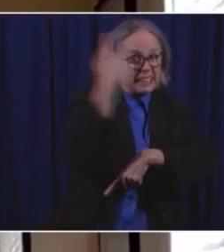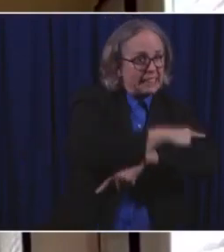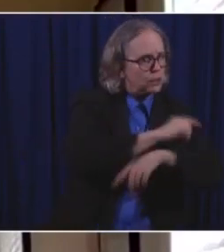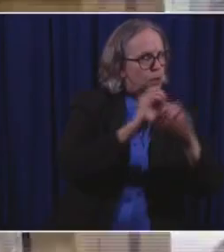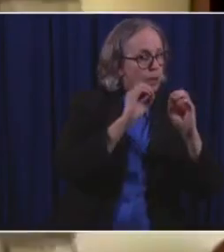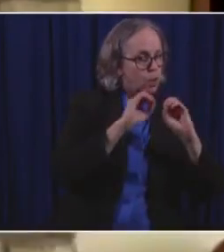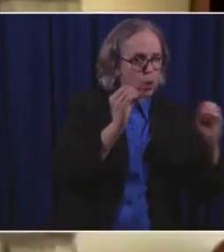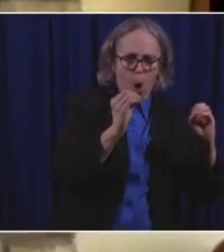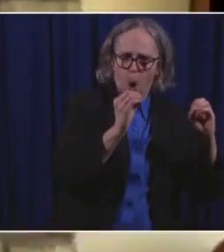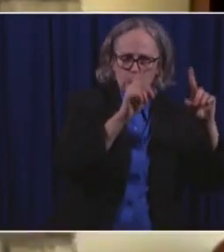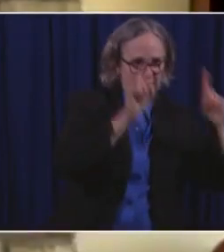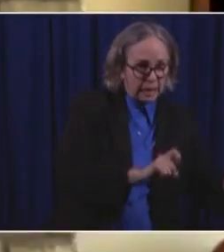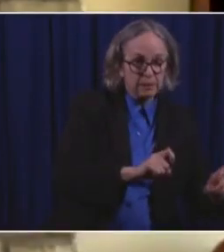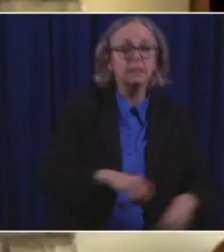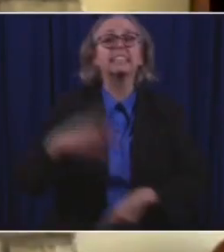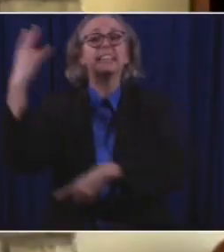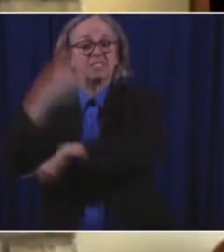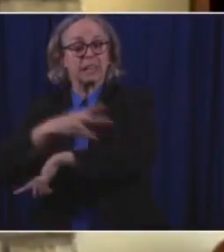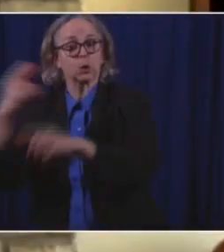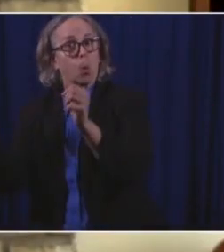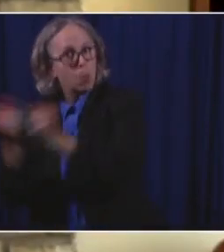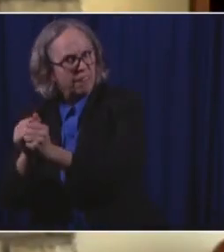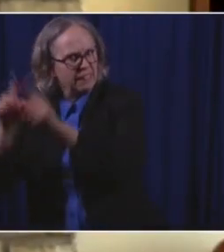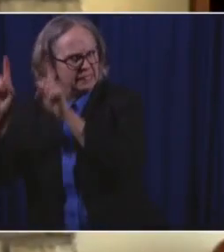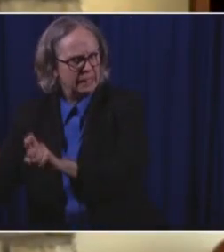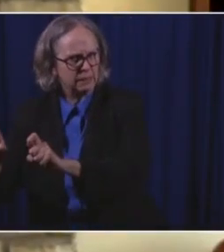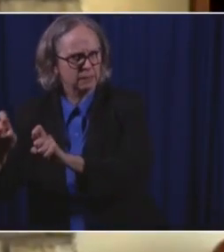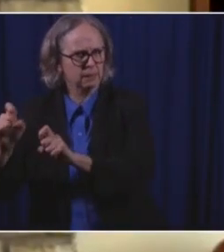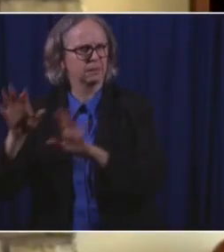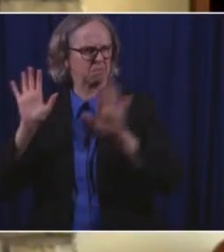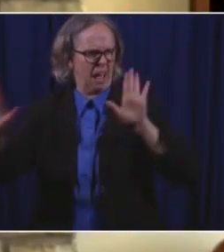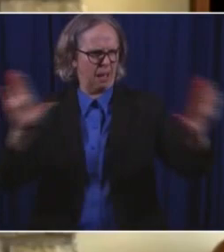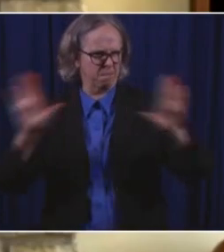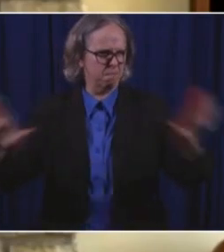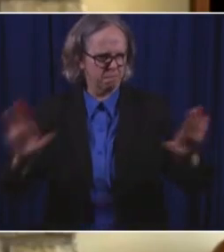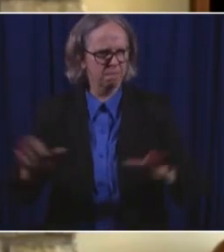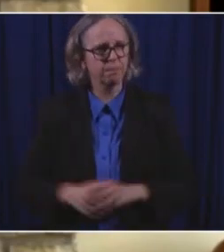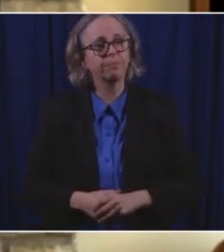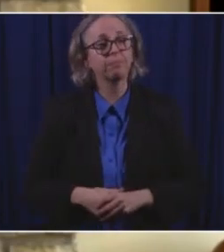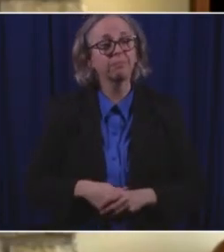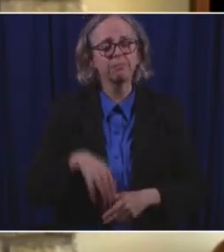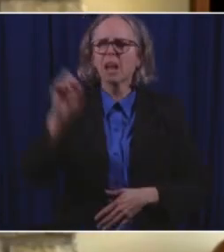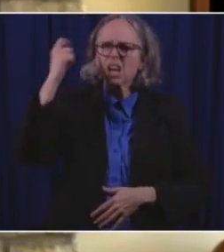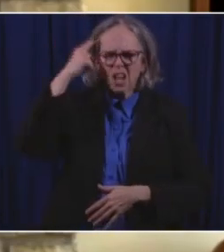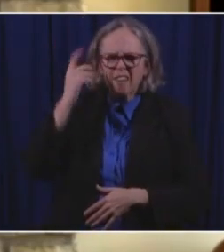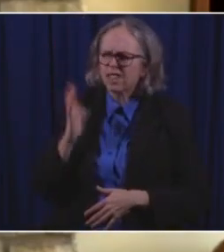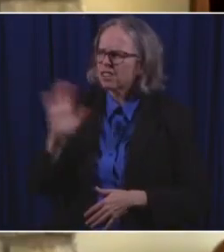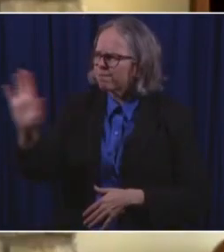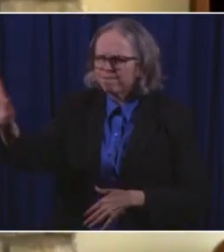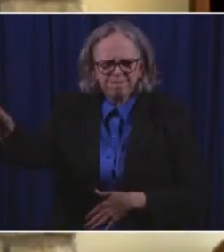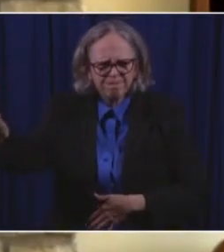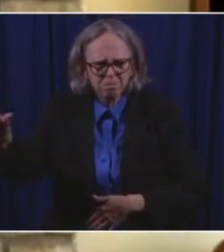So, one hope would be more people likely to comply, more people likely to do this.